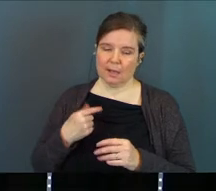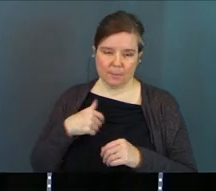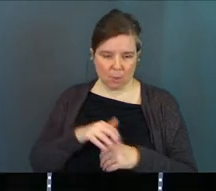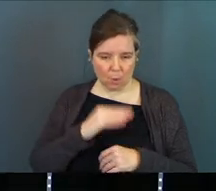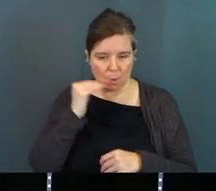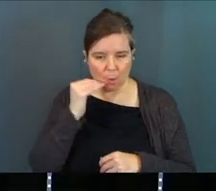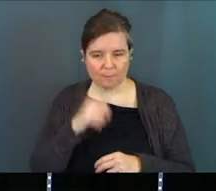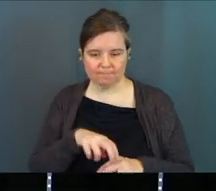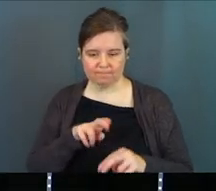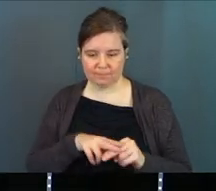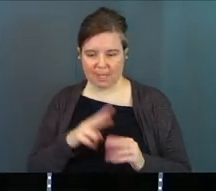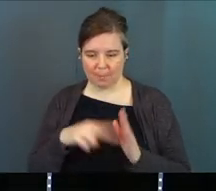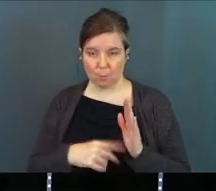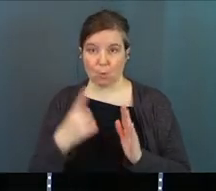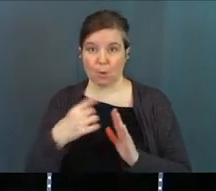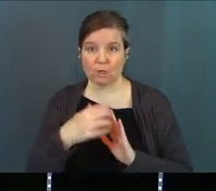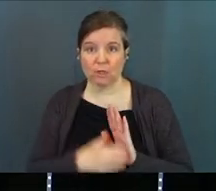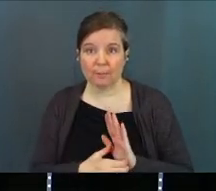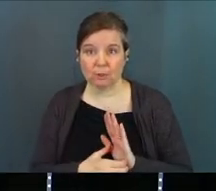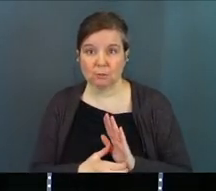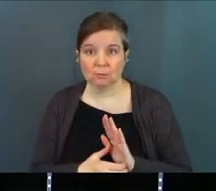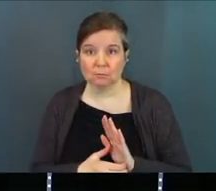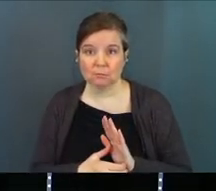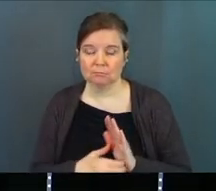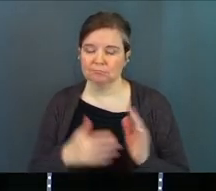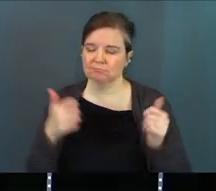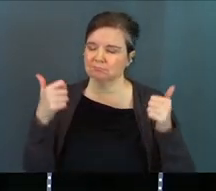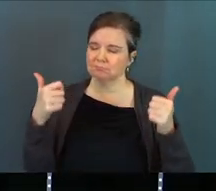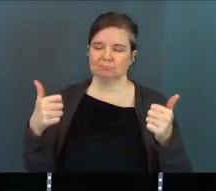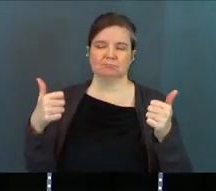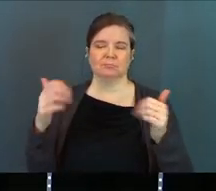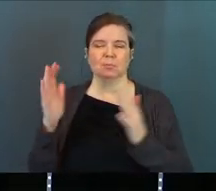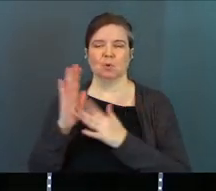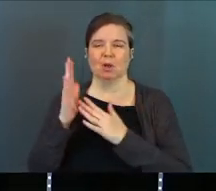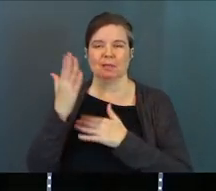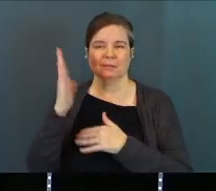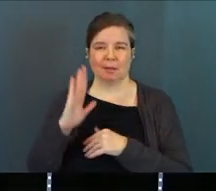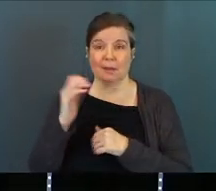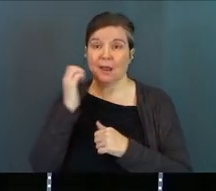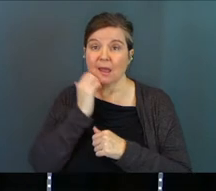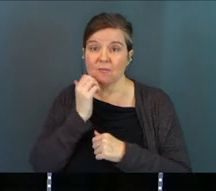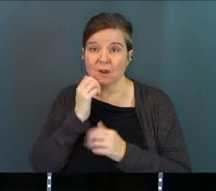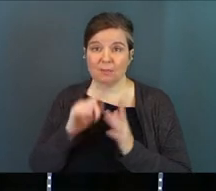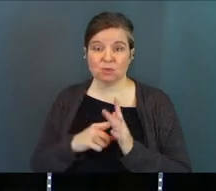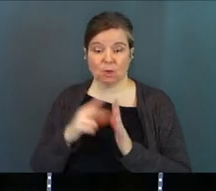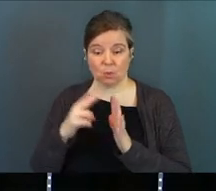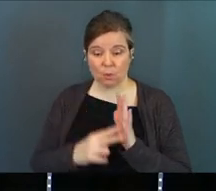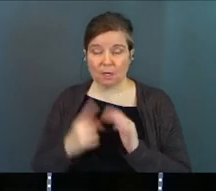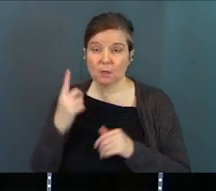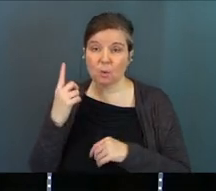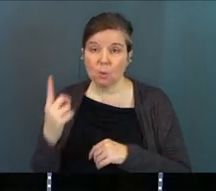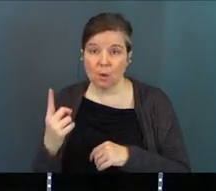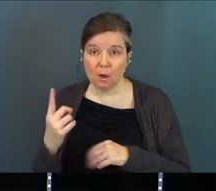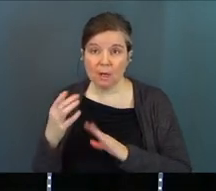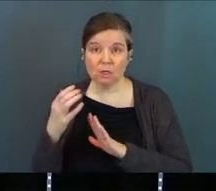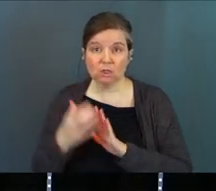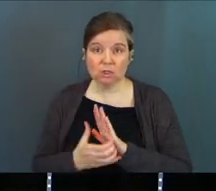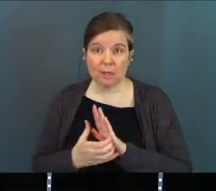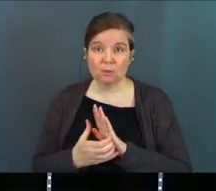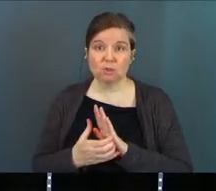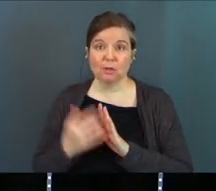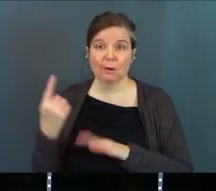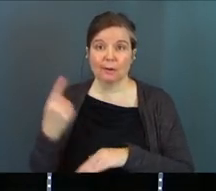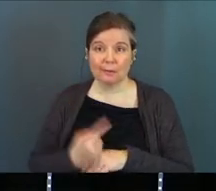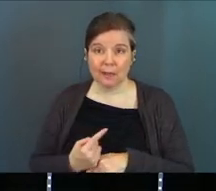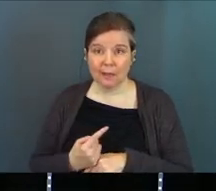go home, and I'm going to read one chapter, praise God. And every day, I'm going to start by reading just one chapter